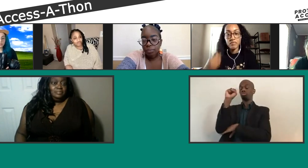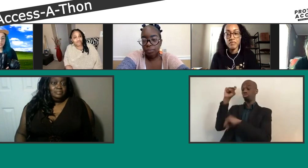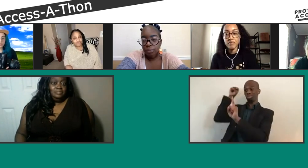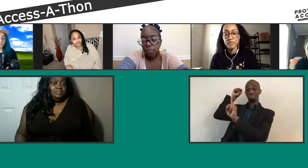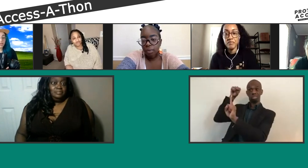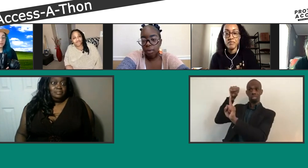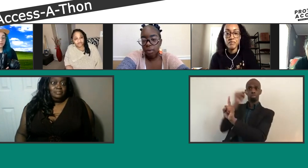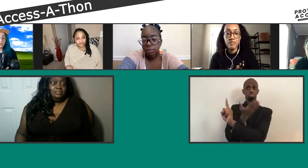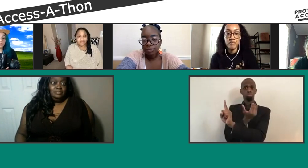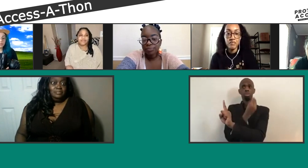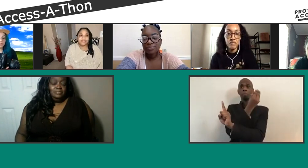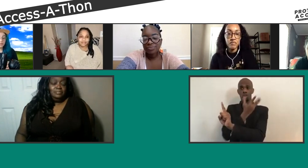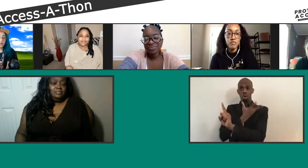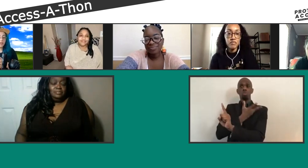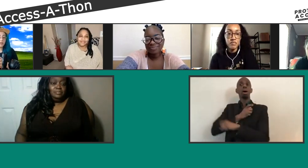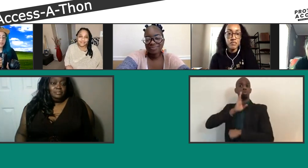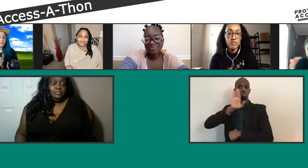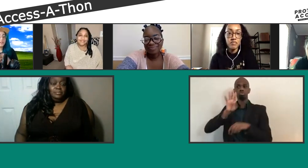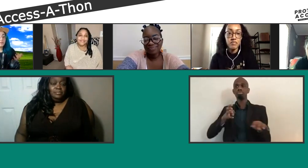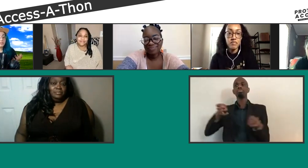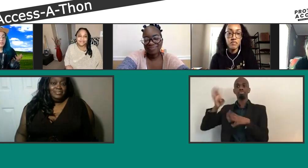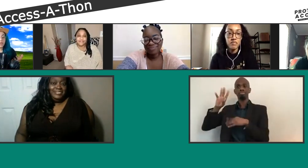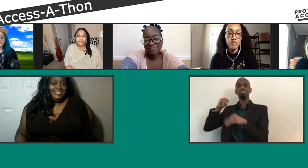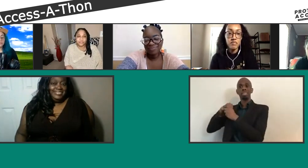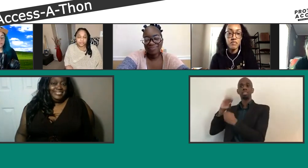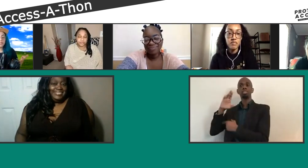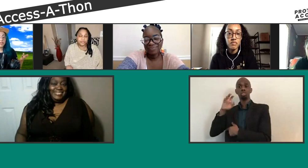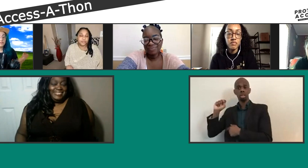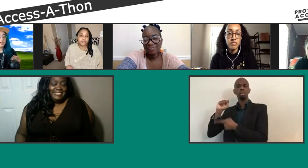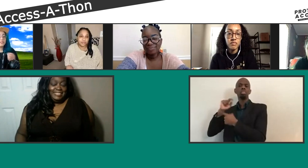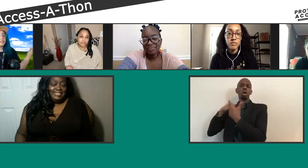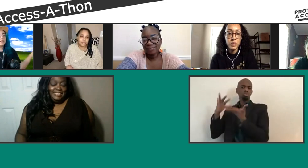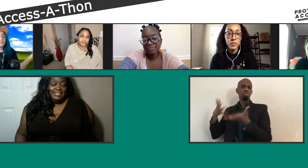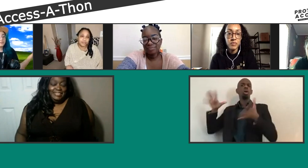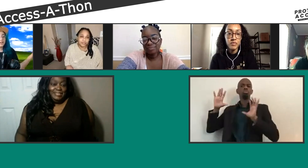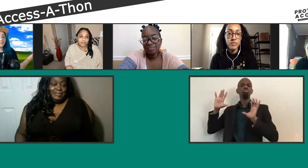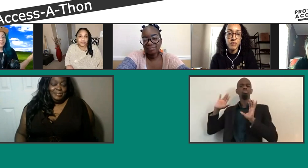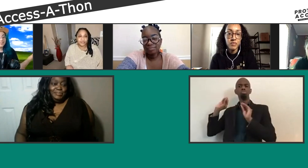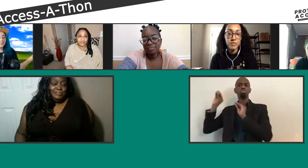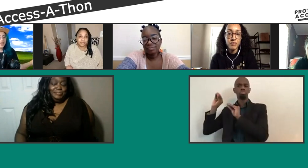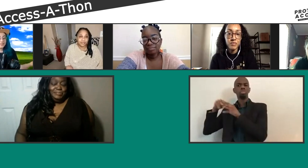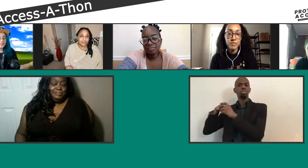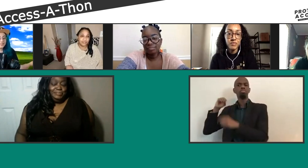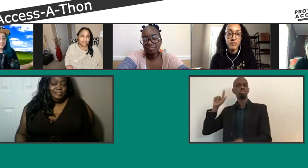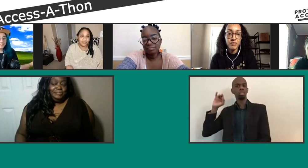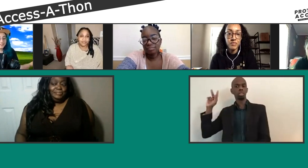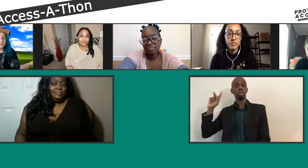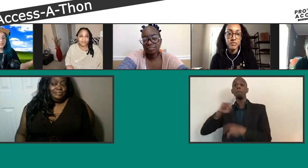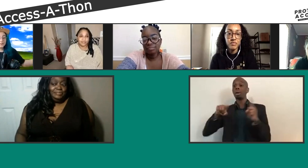title in the chat for everyone. But if any of you would have any kind of cause that you would like to announce